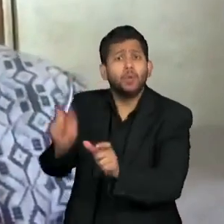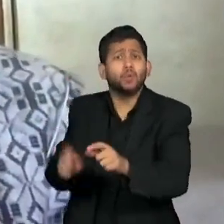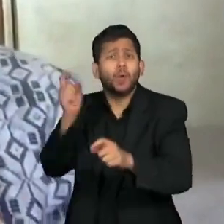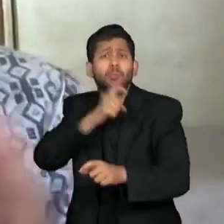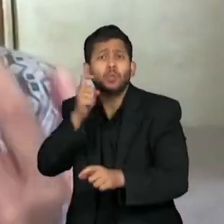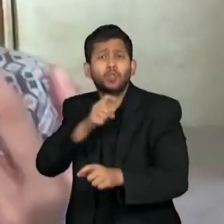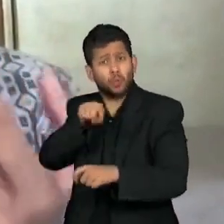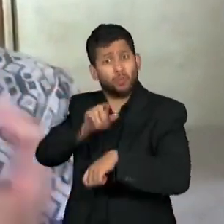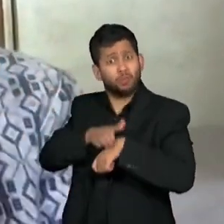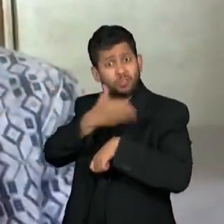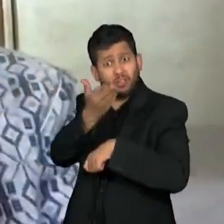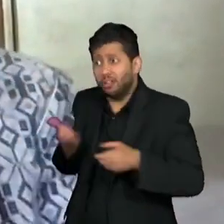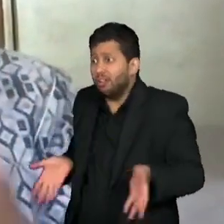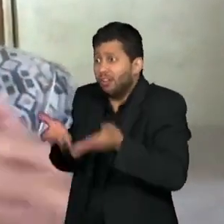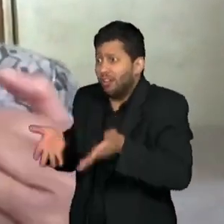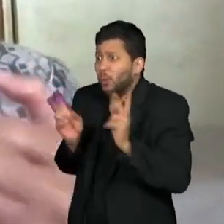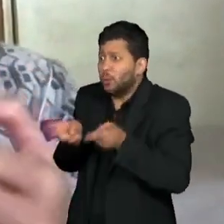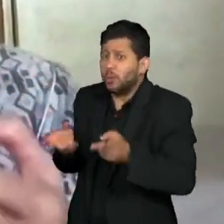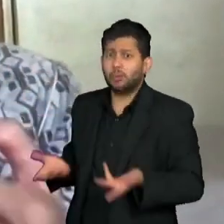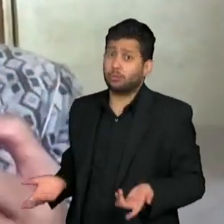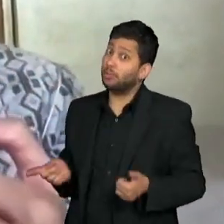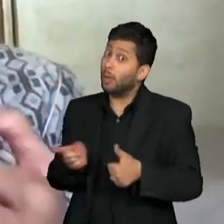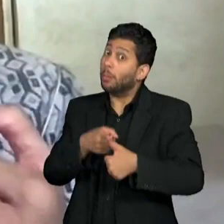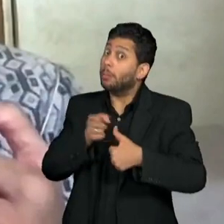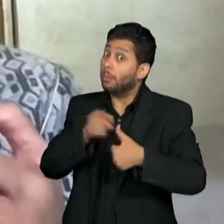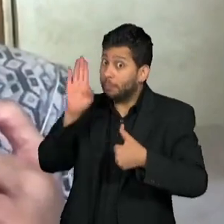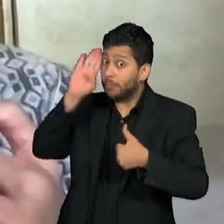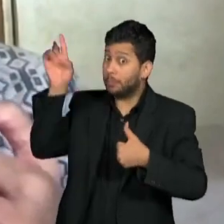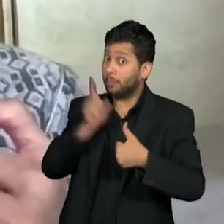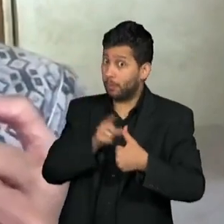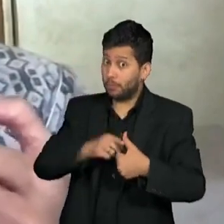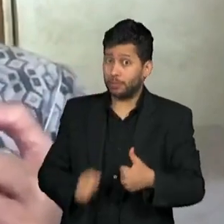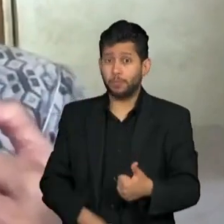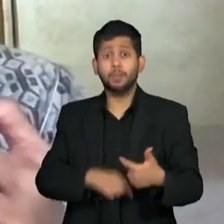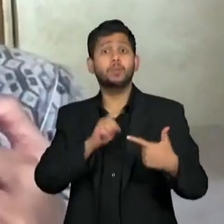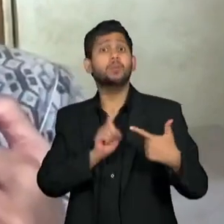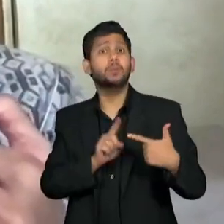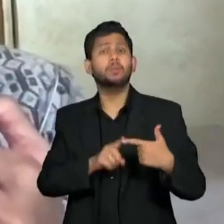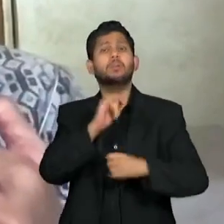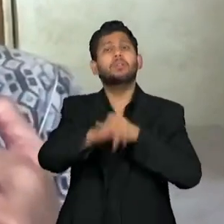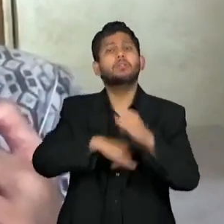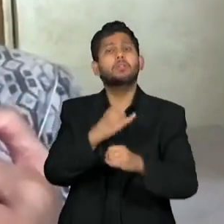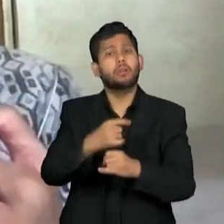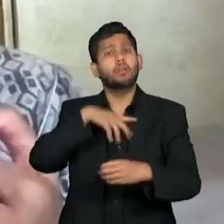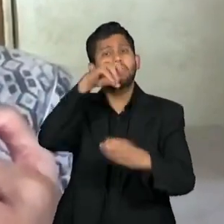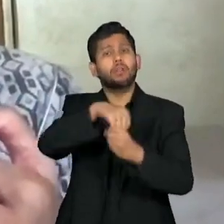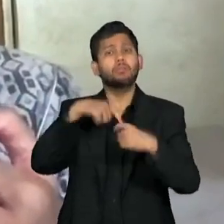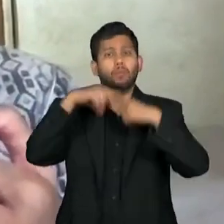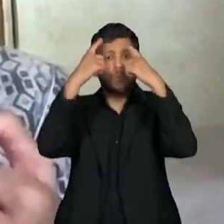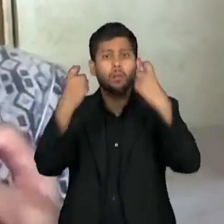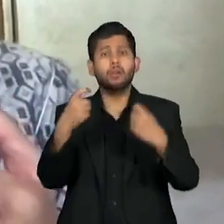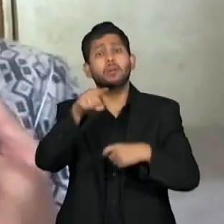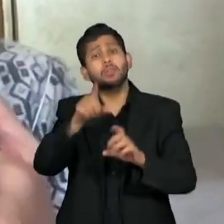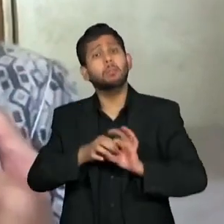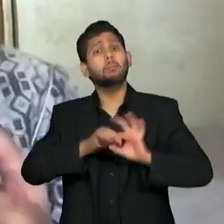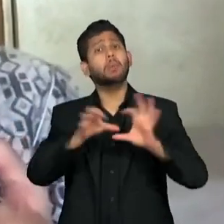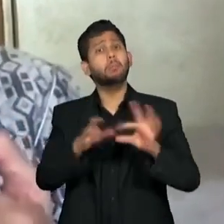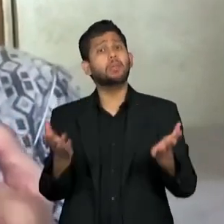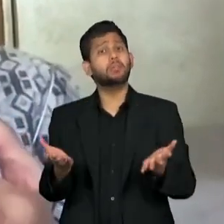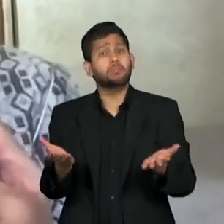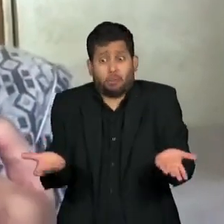que liga, que é o primeiro. O segundo é, online violência, quando você allow isso, at the level that it is allowed,